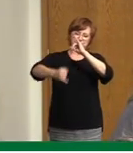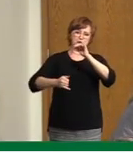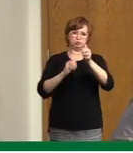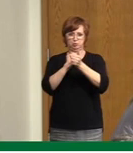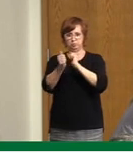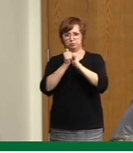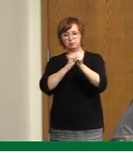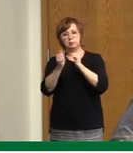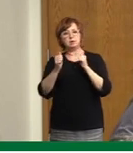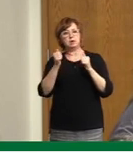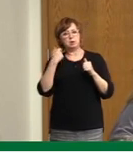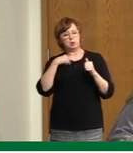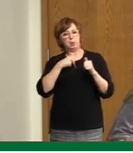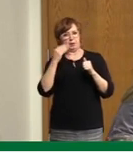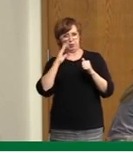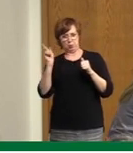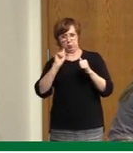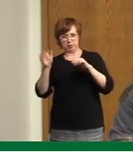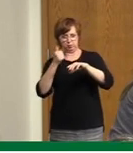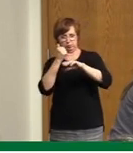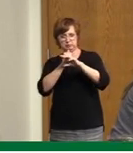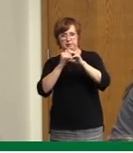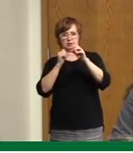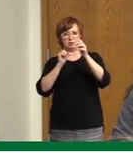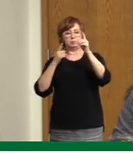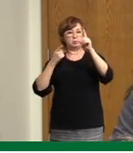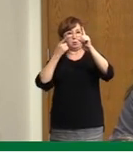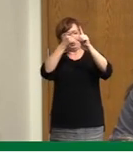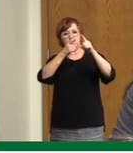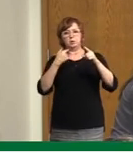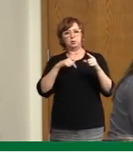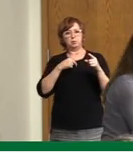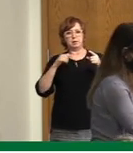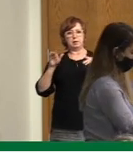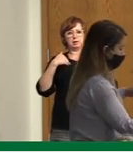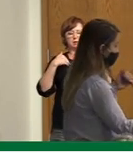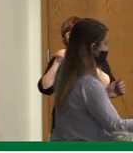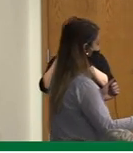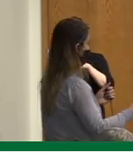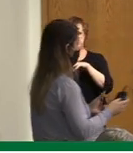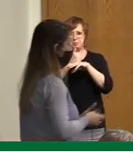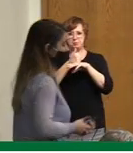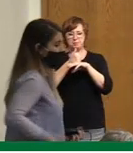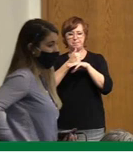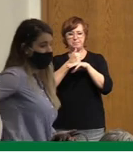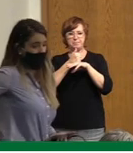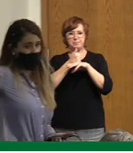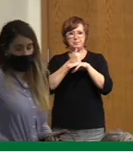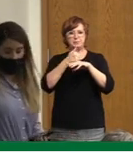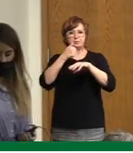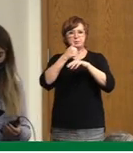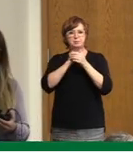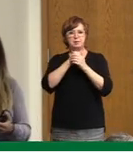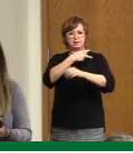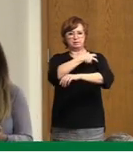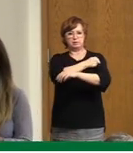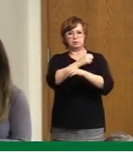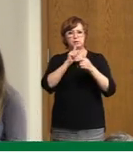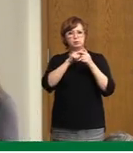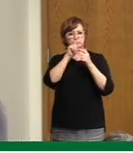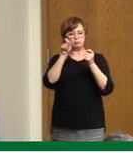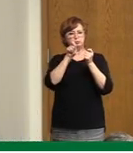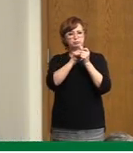The finish line is when we have delivered a safe, effective vaccine to a significant number of Saskatchewan's residents.